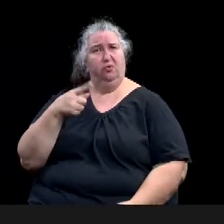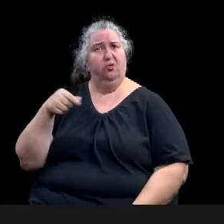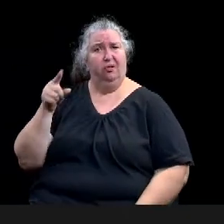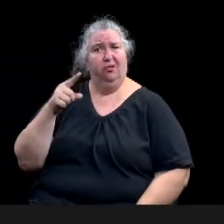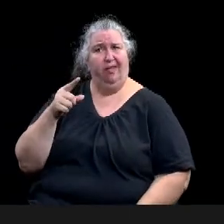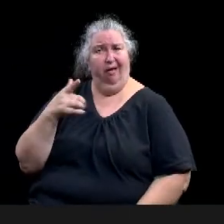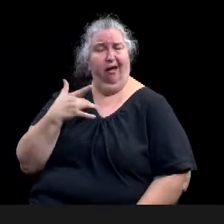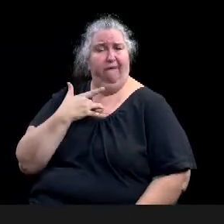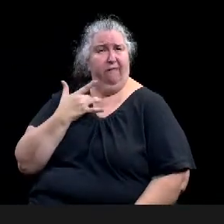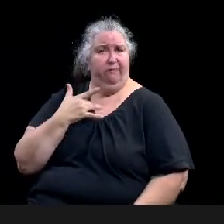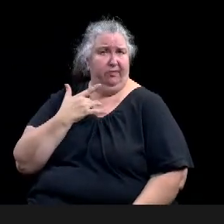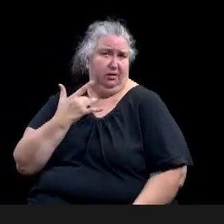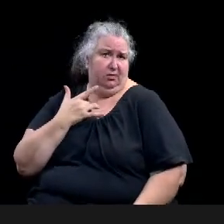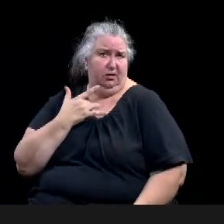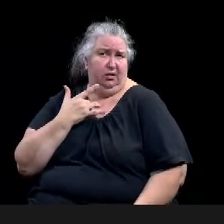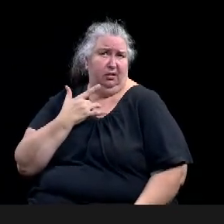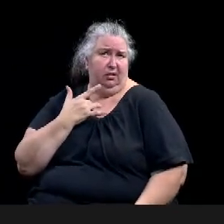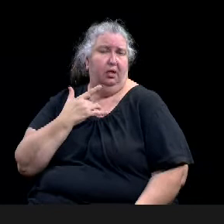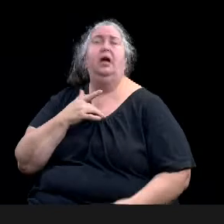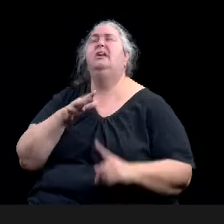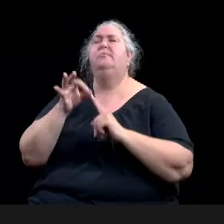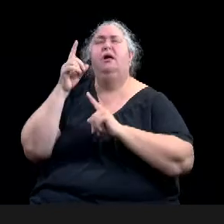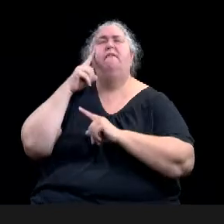guarantee that these may be approved?